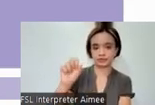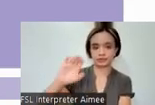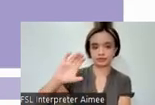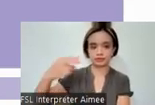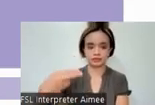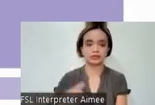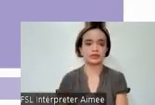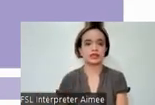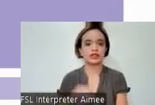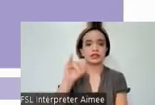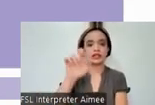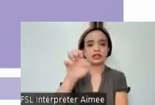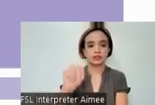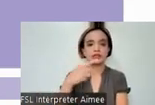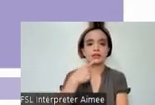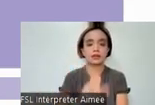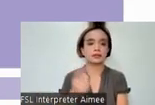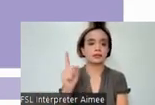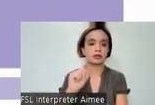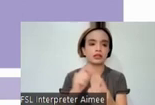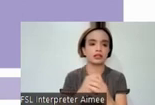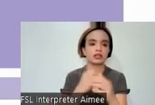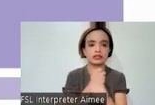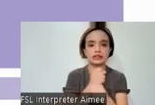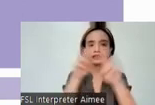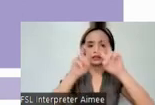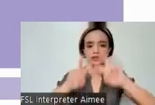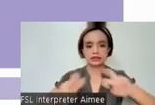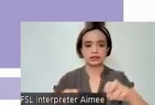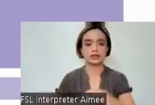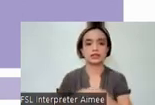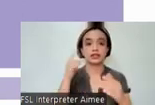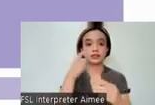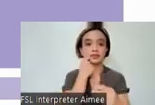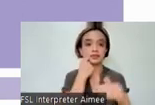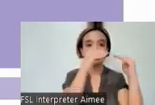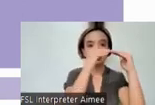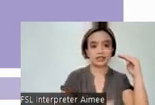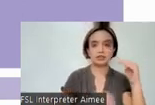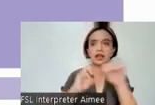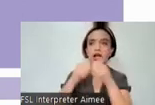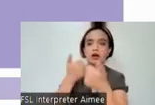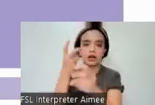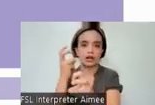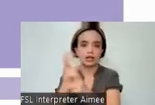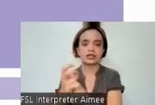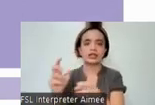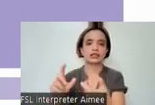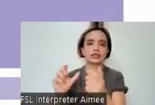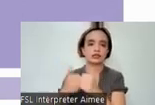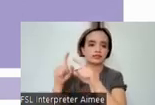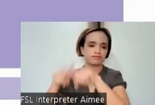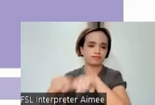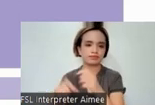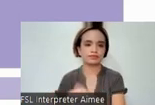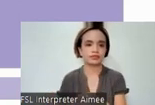were flagged based on the statistical indices that were mentioned, discrimination, difficulty, and reliability. Flagged items were